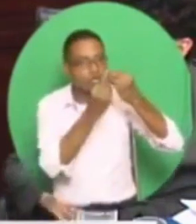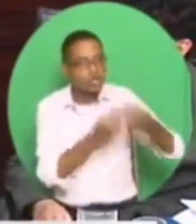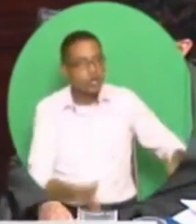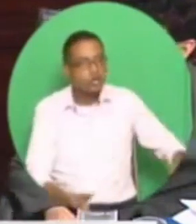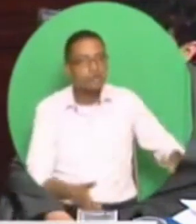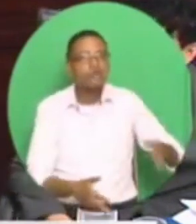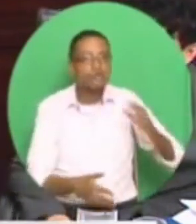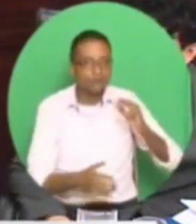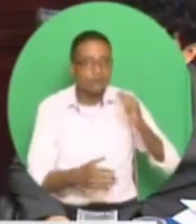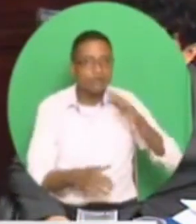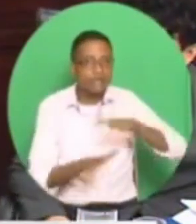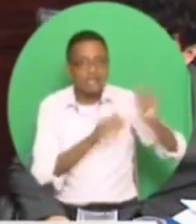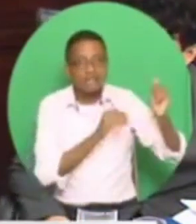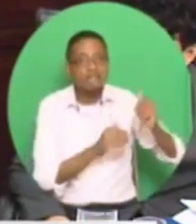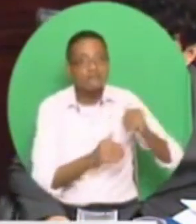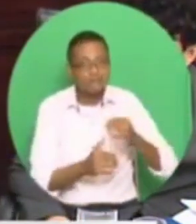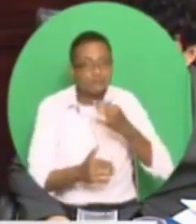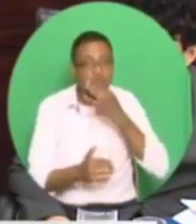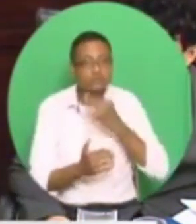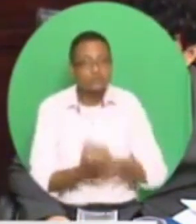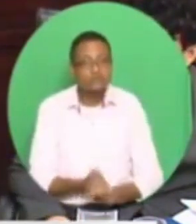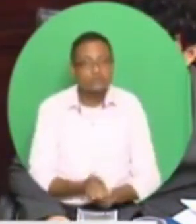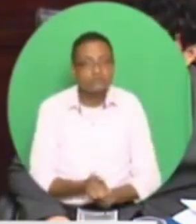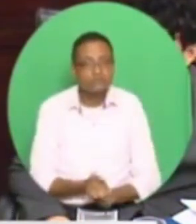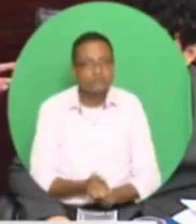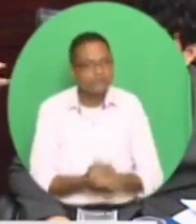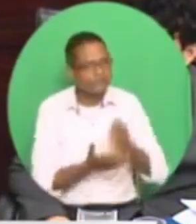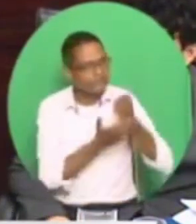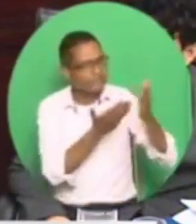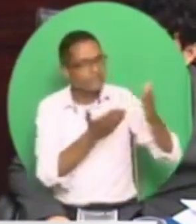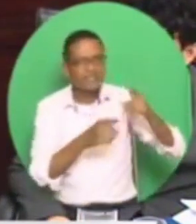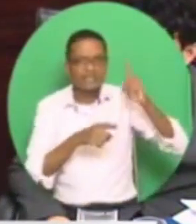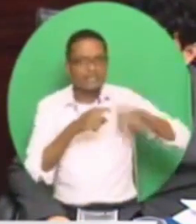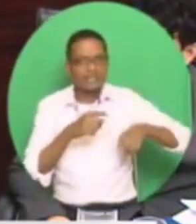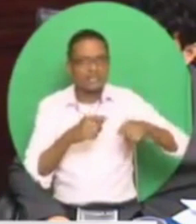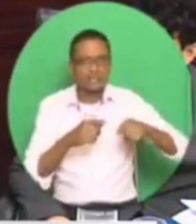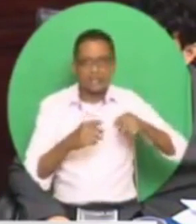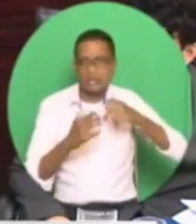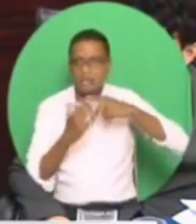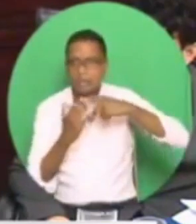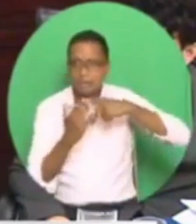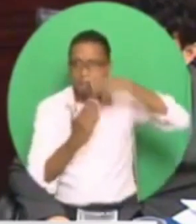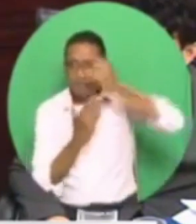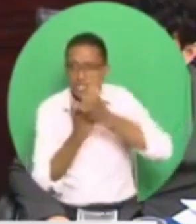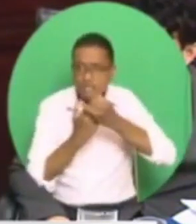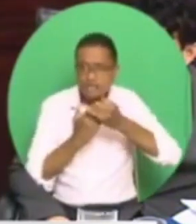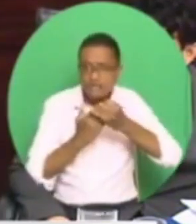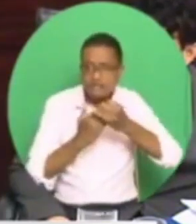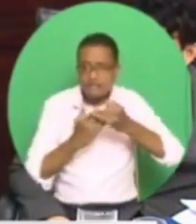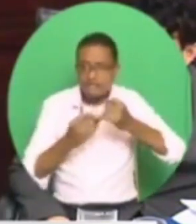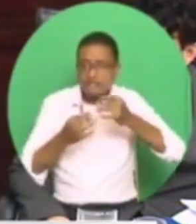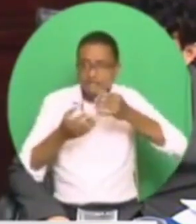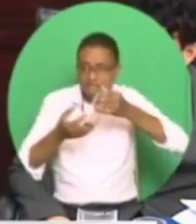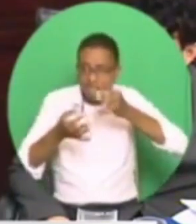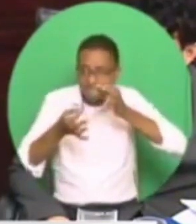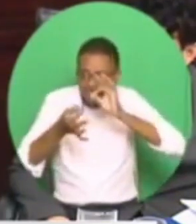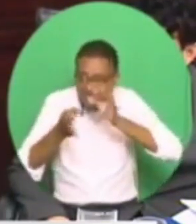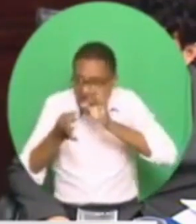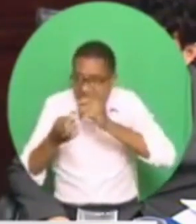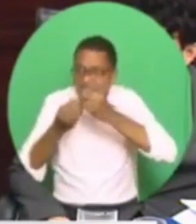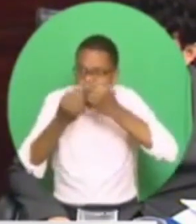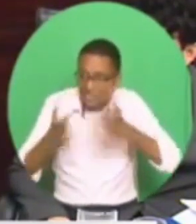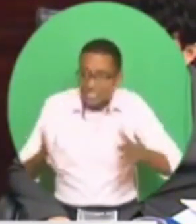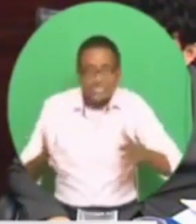Because they know, as we know, they cannot finish any large scale project in 10 months or so. You may not even start.